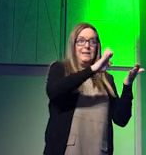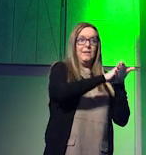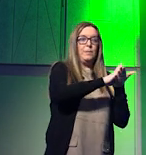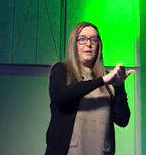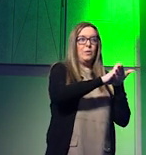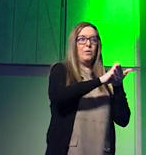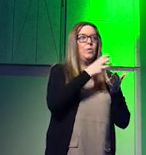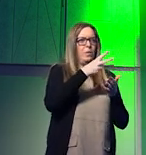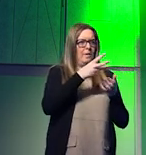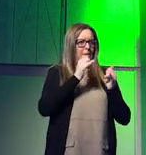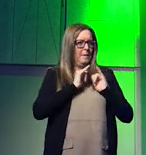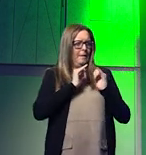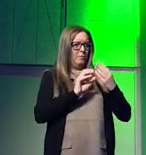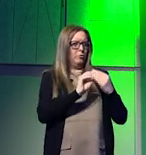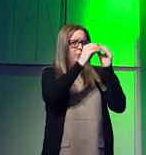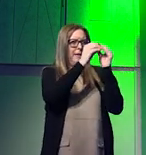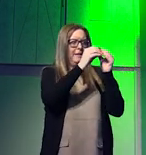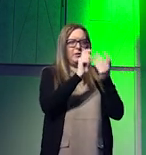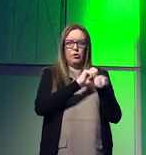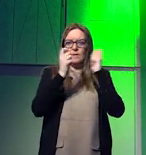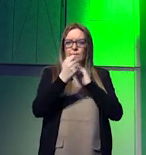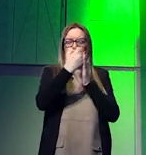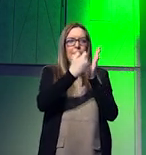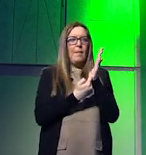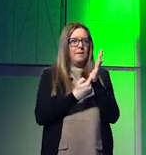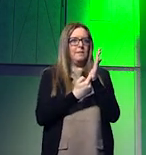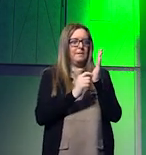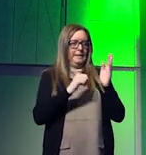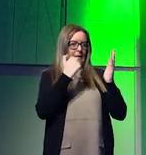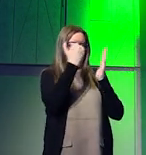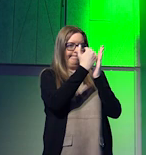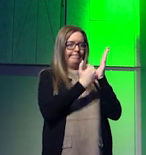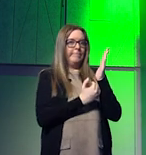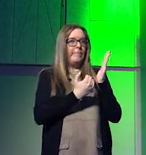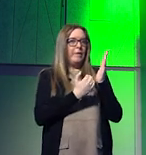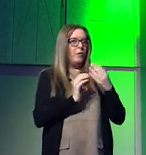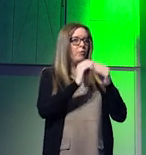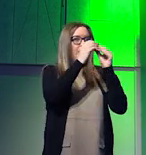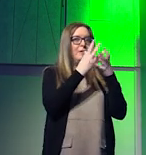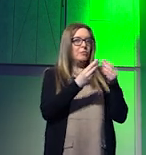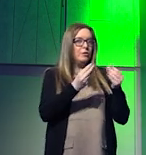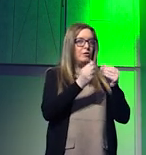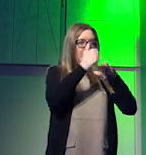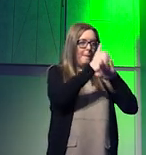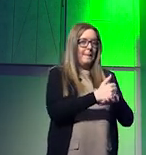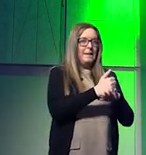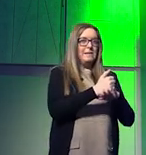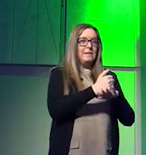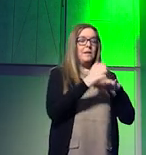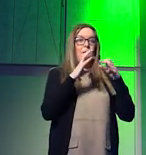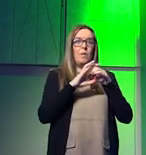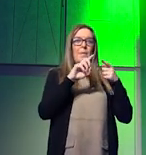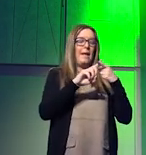create the type of transformative policies that will create essentially the resource base at home and